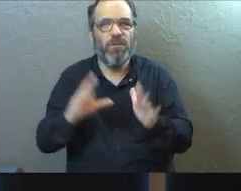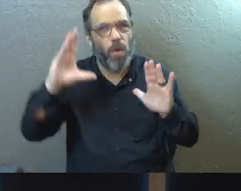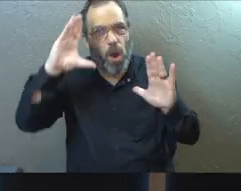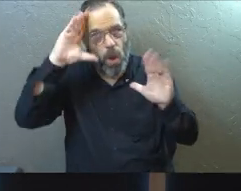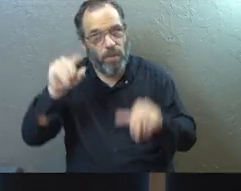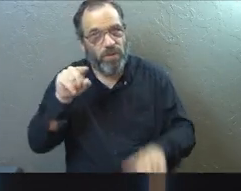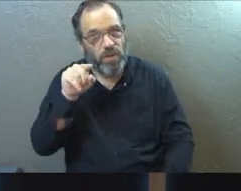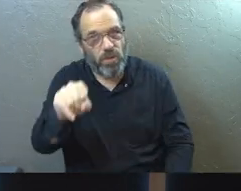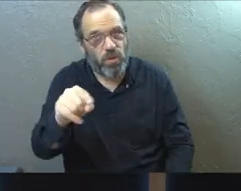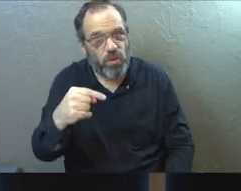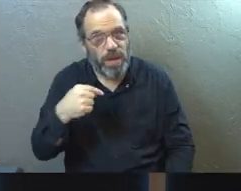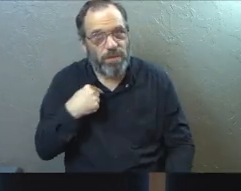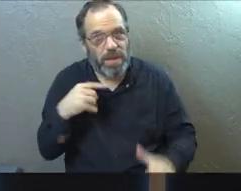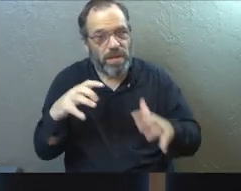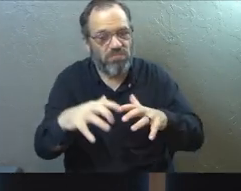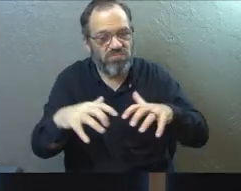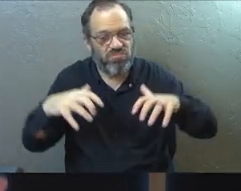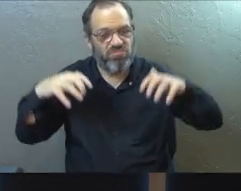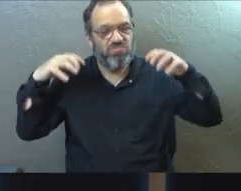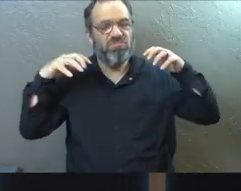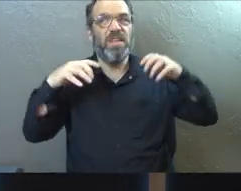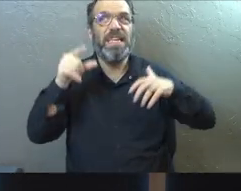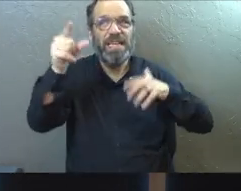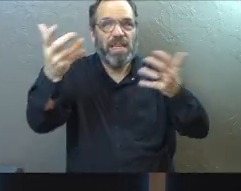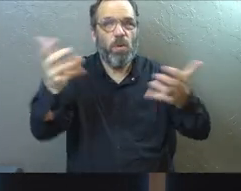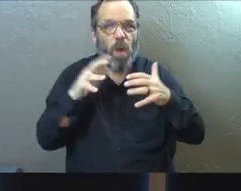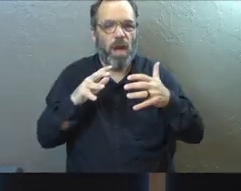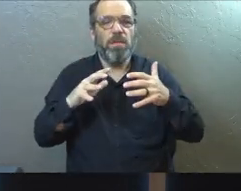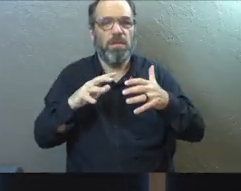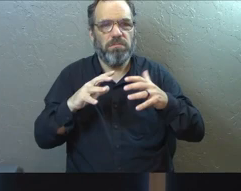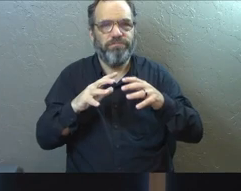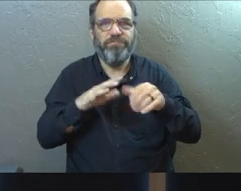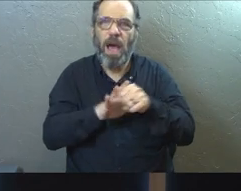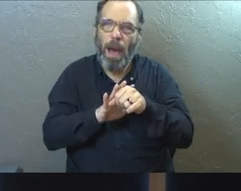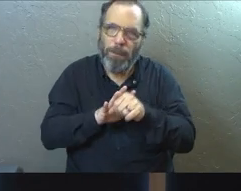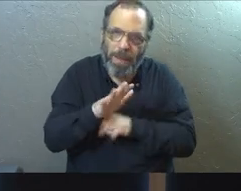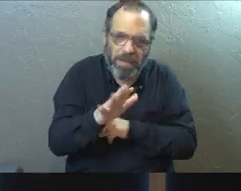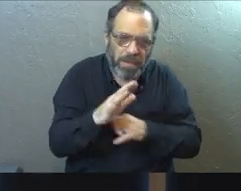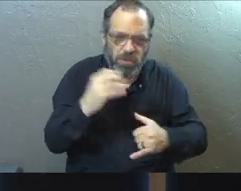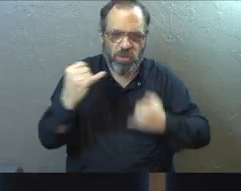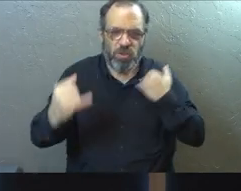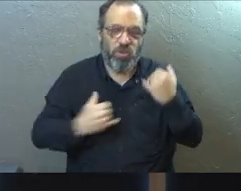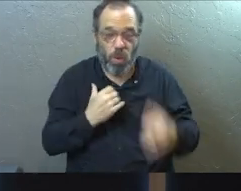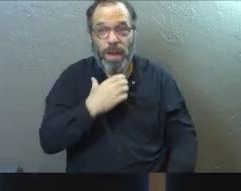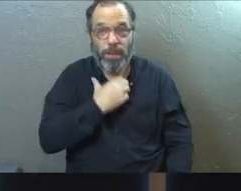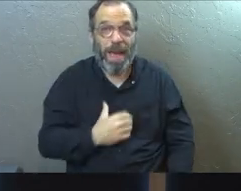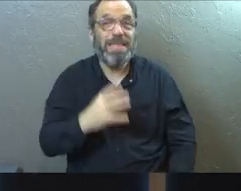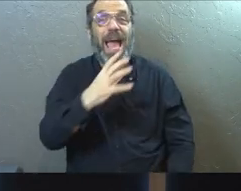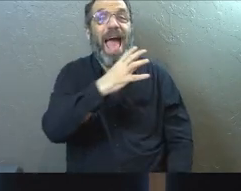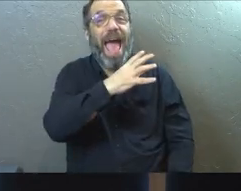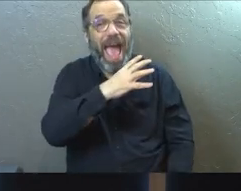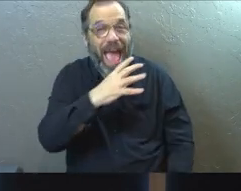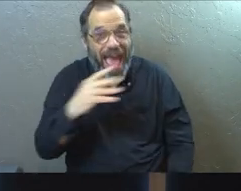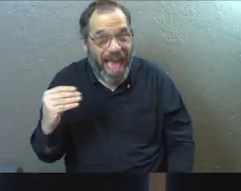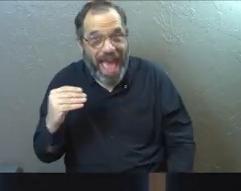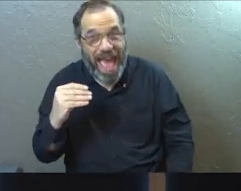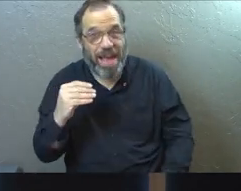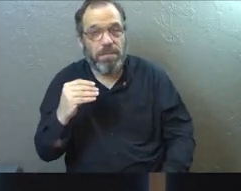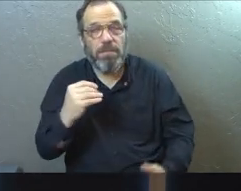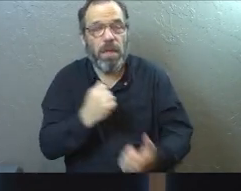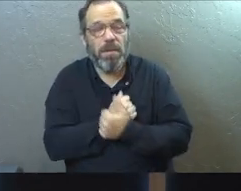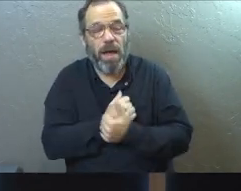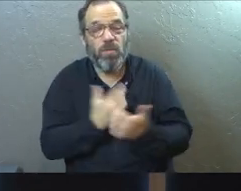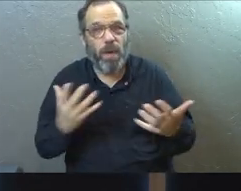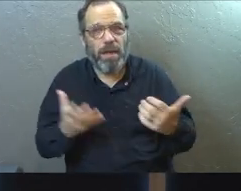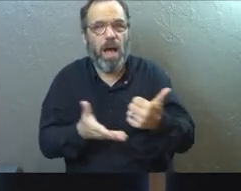for all of us that God wants abundance and joy and passion in our life. And he loves us enough to help us